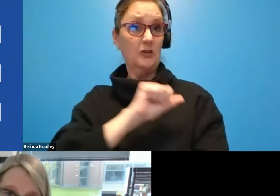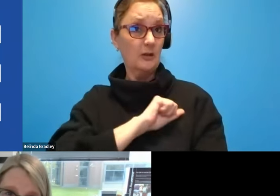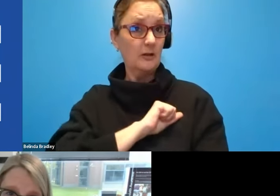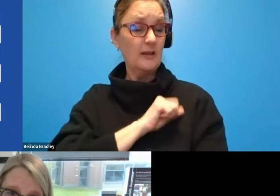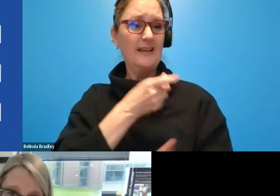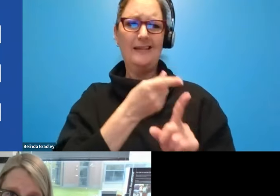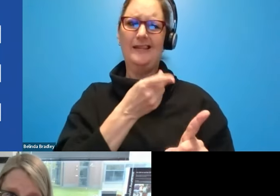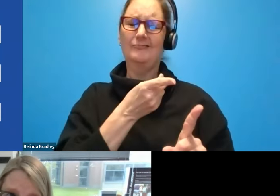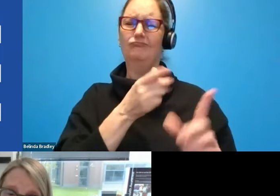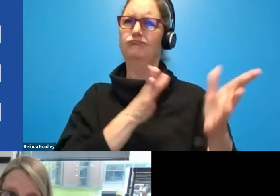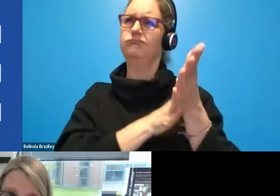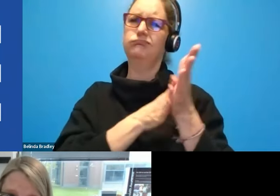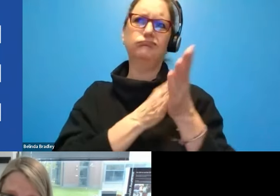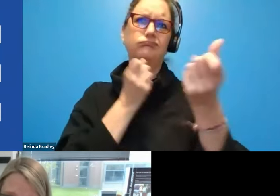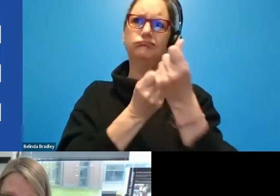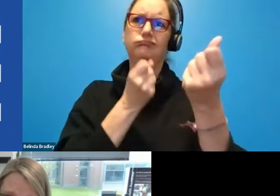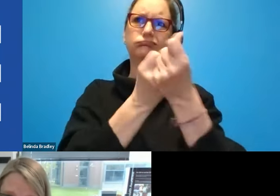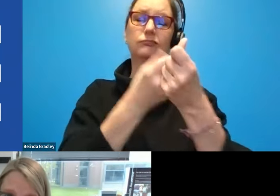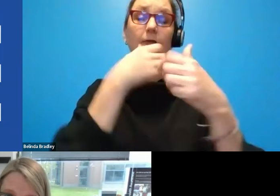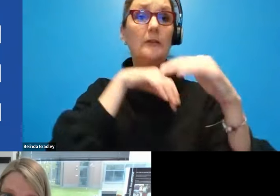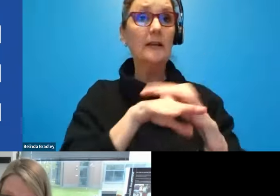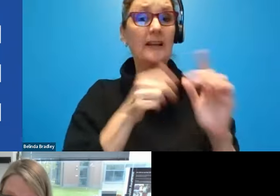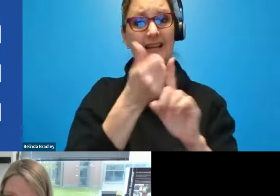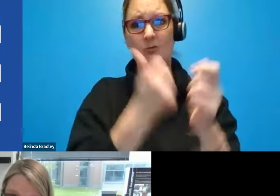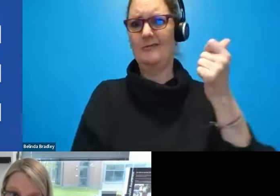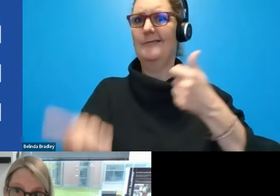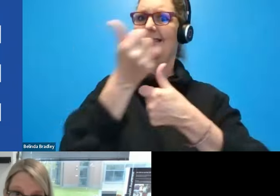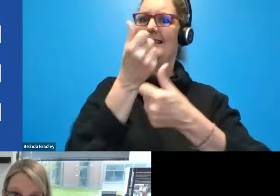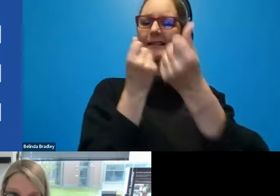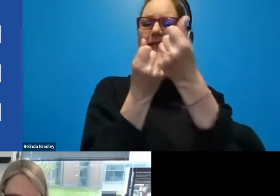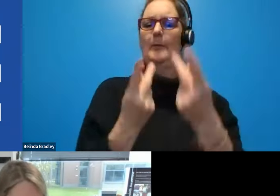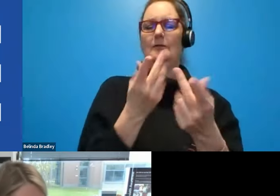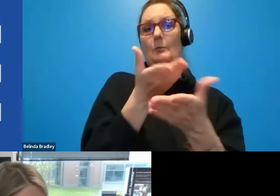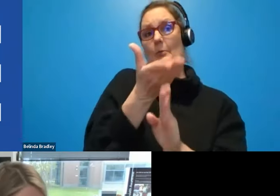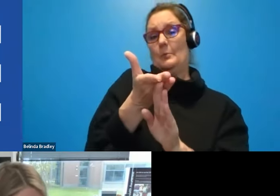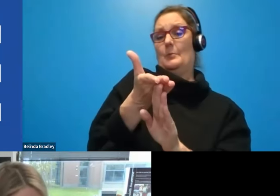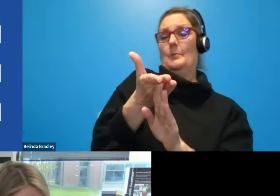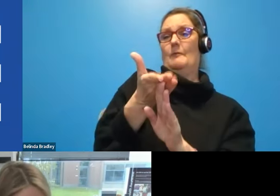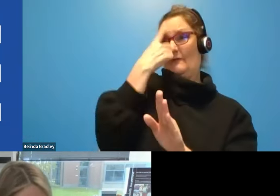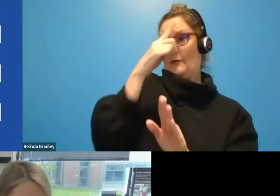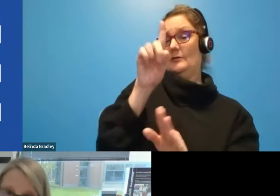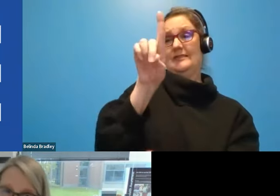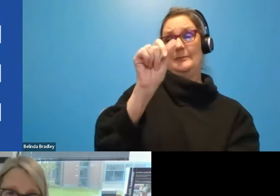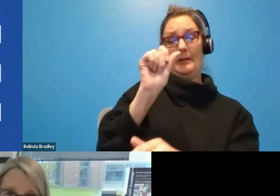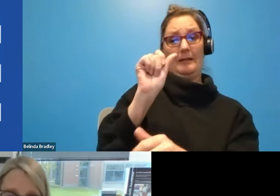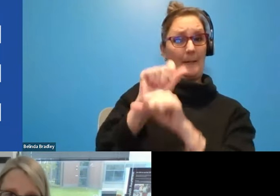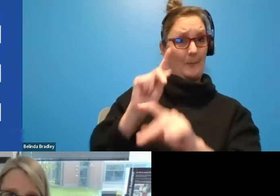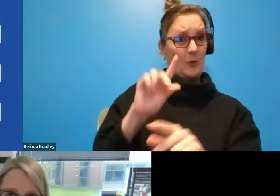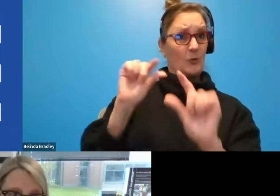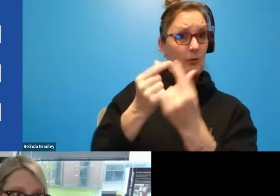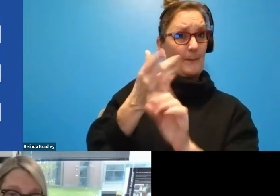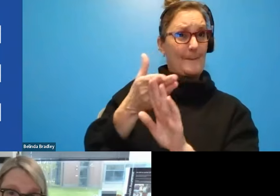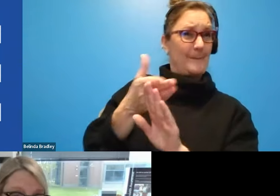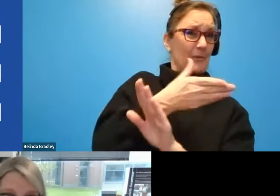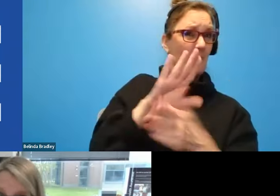He was actually my exec sponsor of the employee group before he became CEO. Um, but this hackathon brings